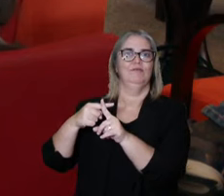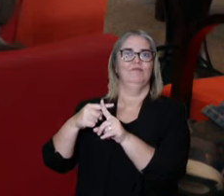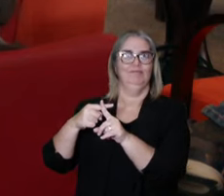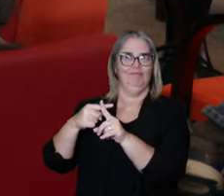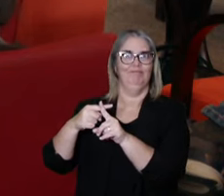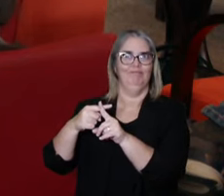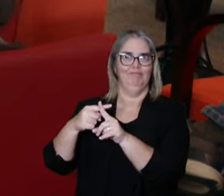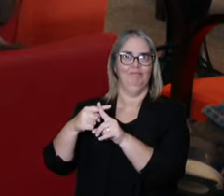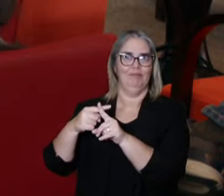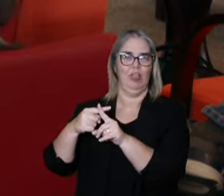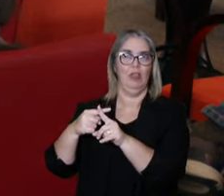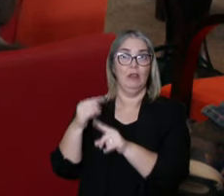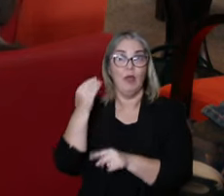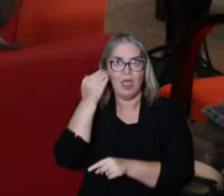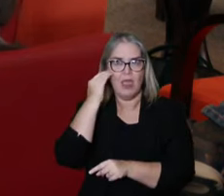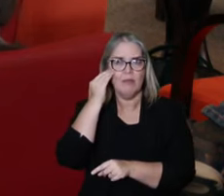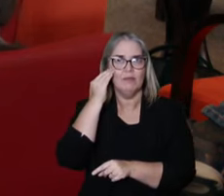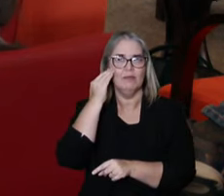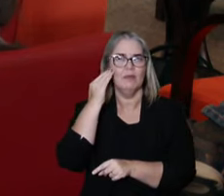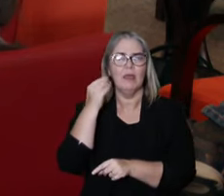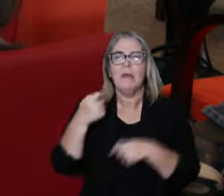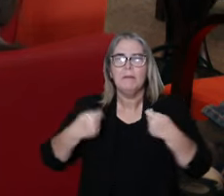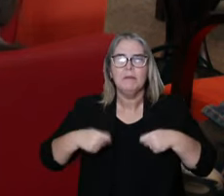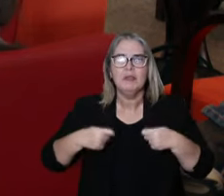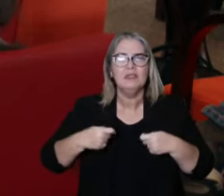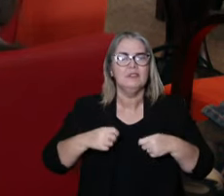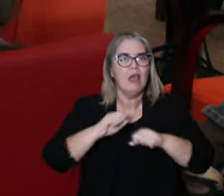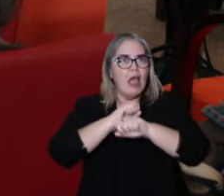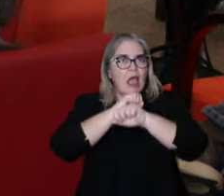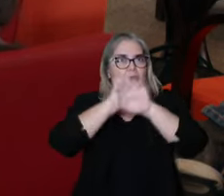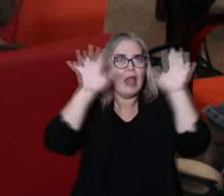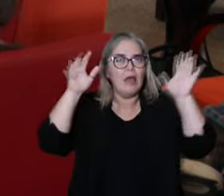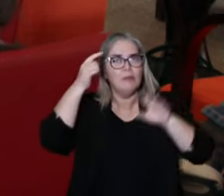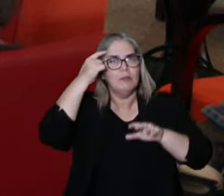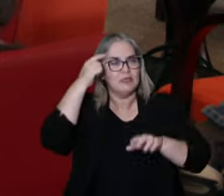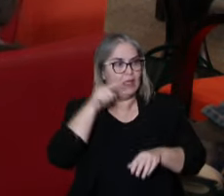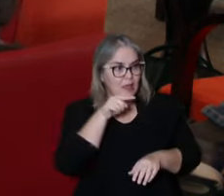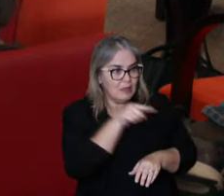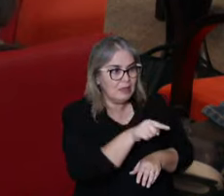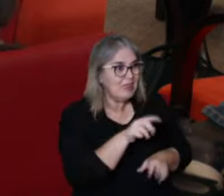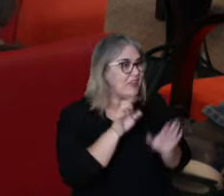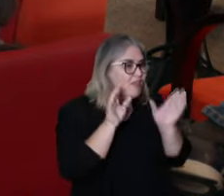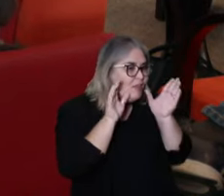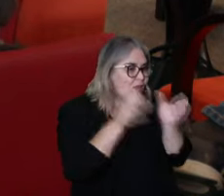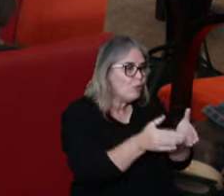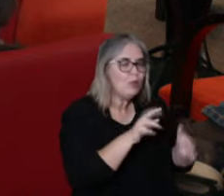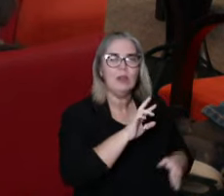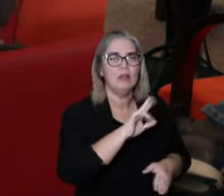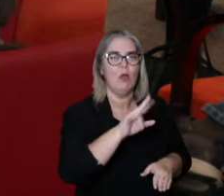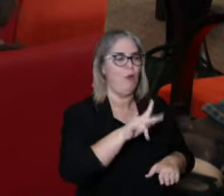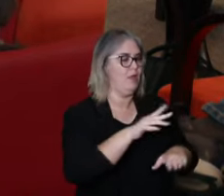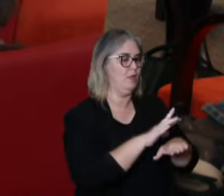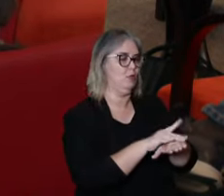positive contribution. So this clarity of that you're looking at people